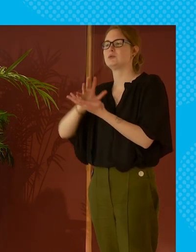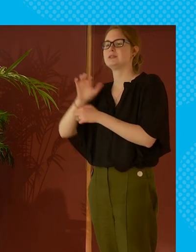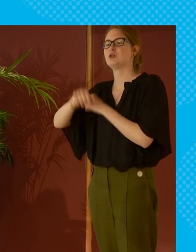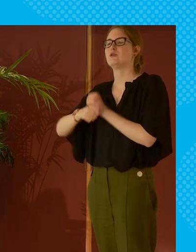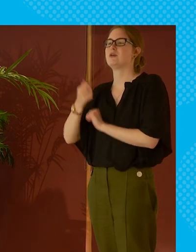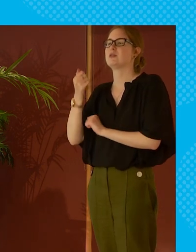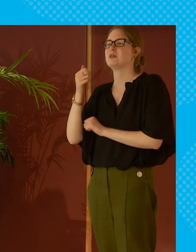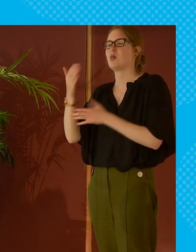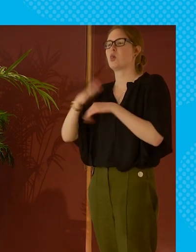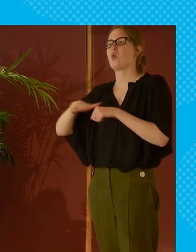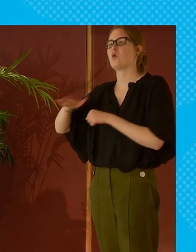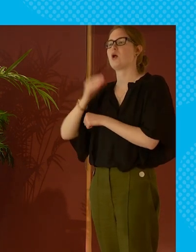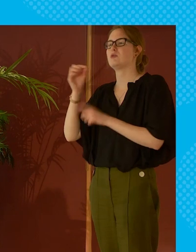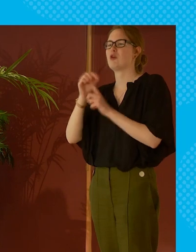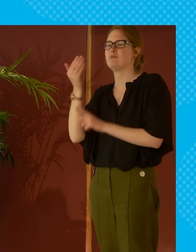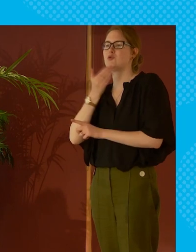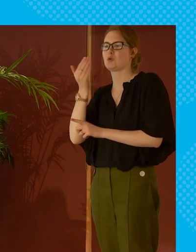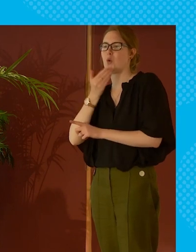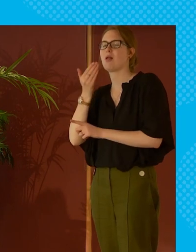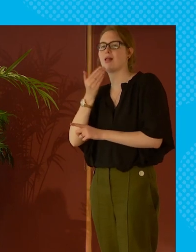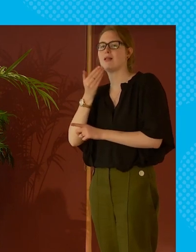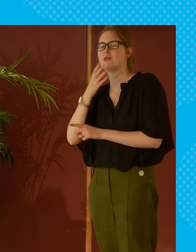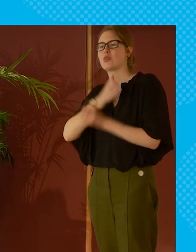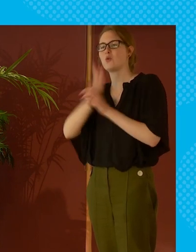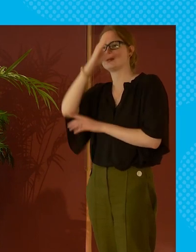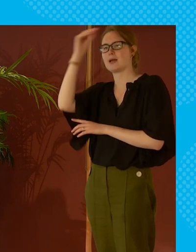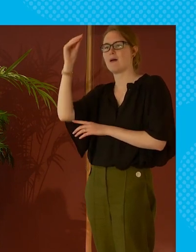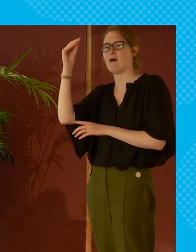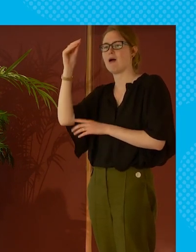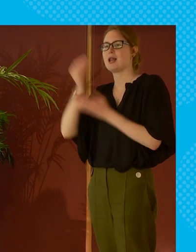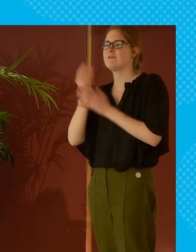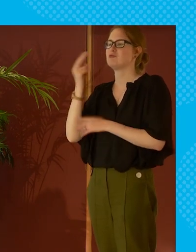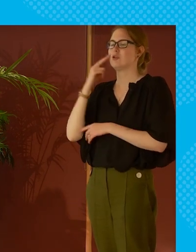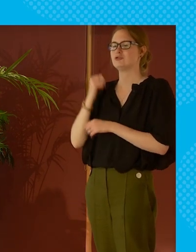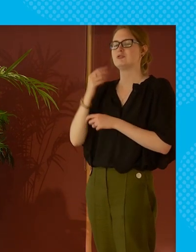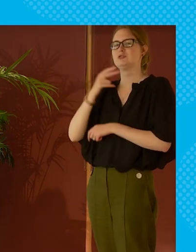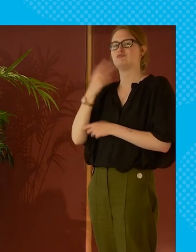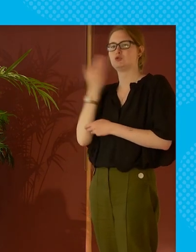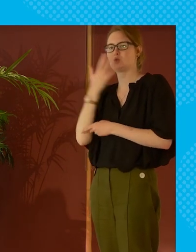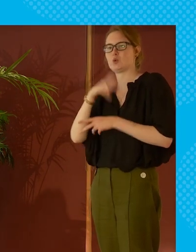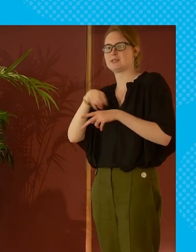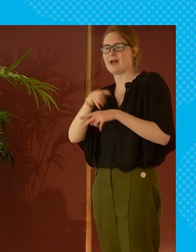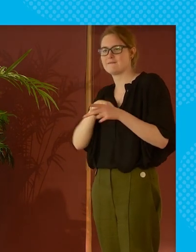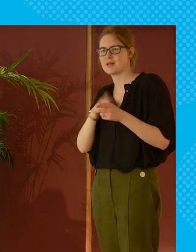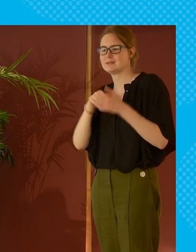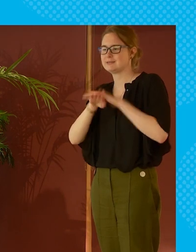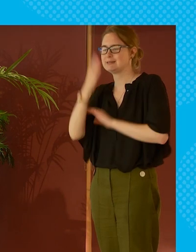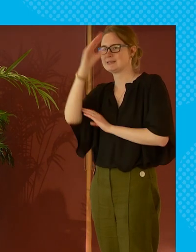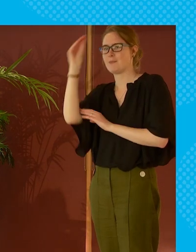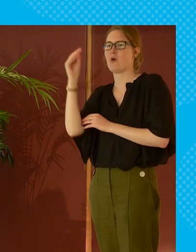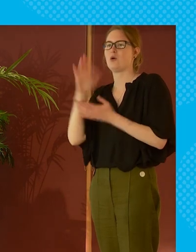used to take over the local primary school in the summer holidays and get nursery and school staff in there in the summer holidays